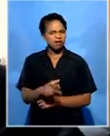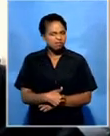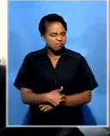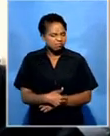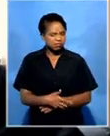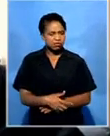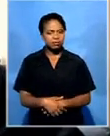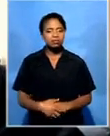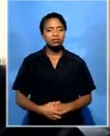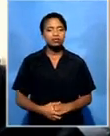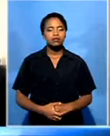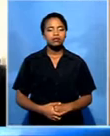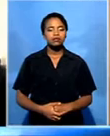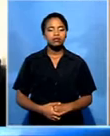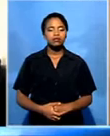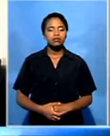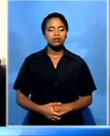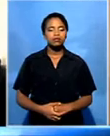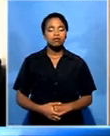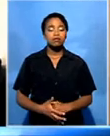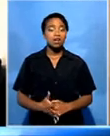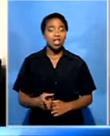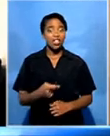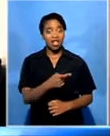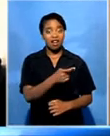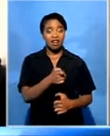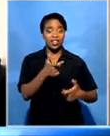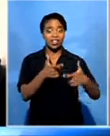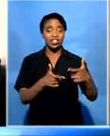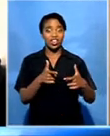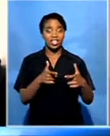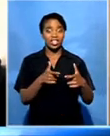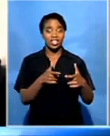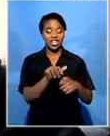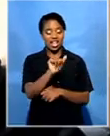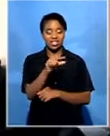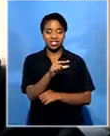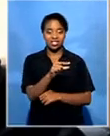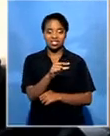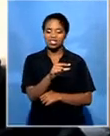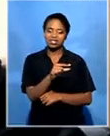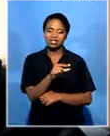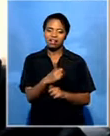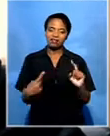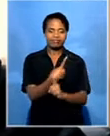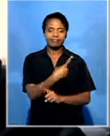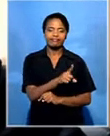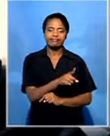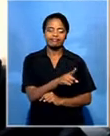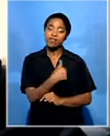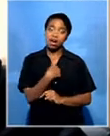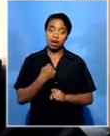Attorney General is out of order. I think he's exerting his